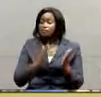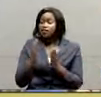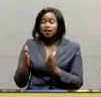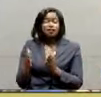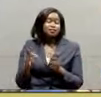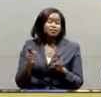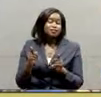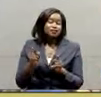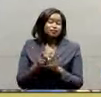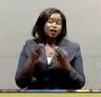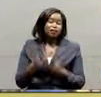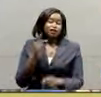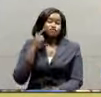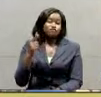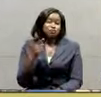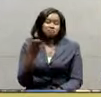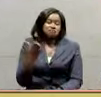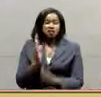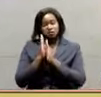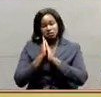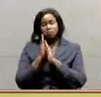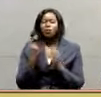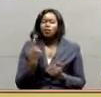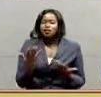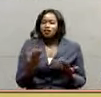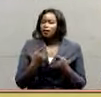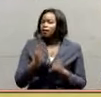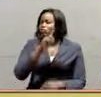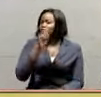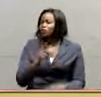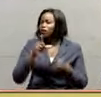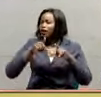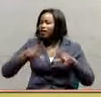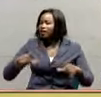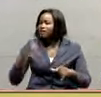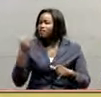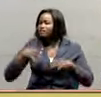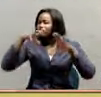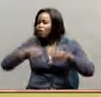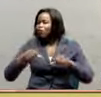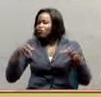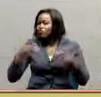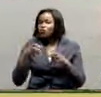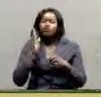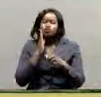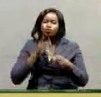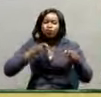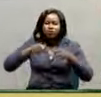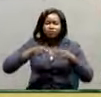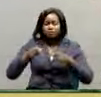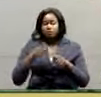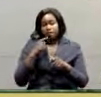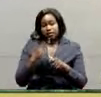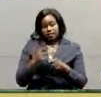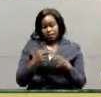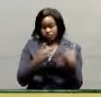it for accommodation. On the question of land that was taken during the colonial period, Lumumba says it is